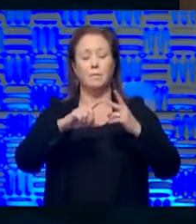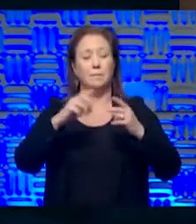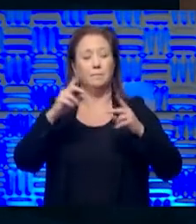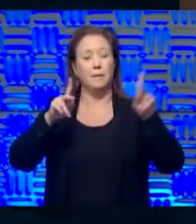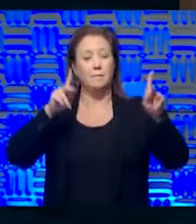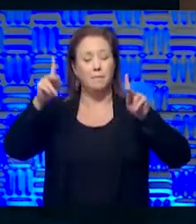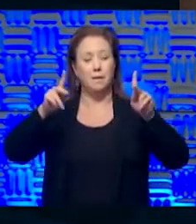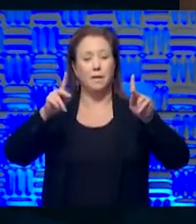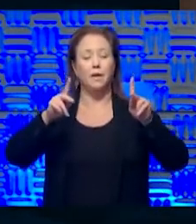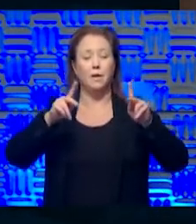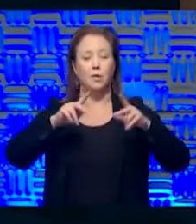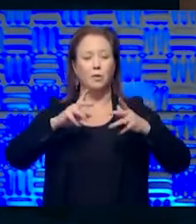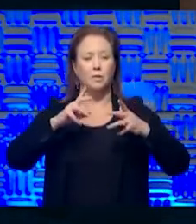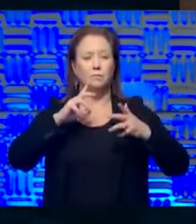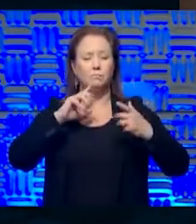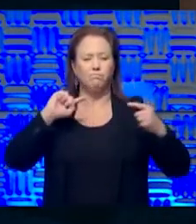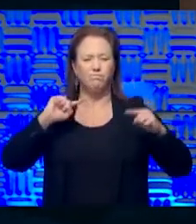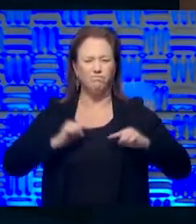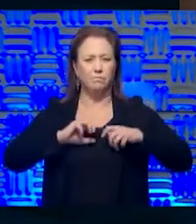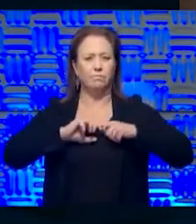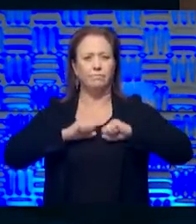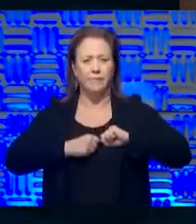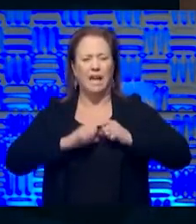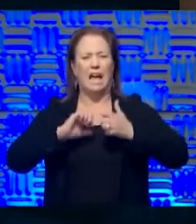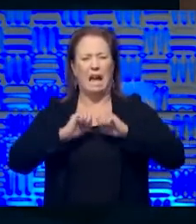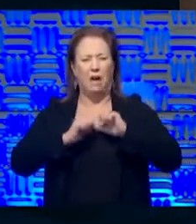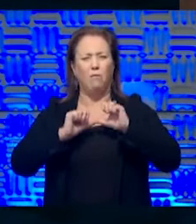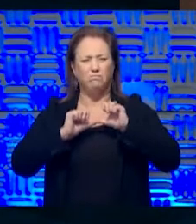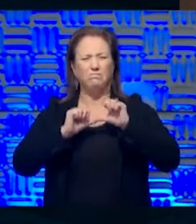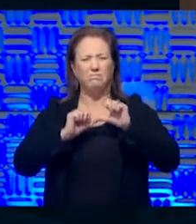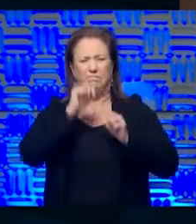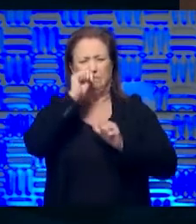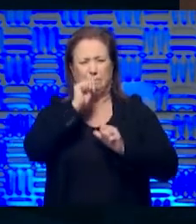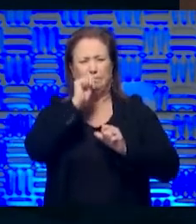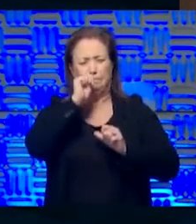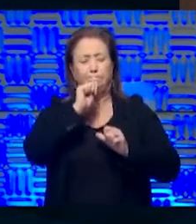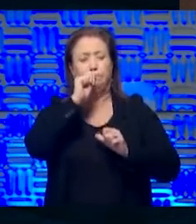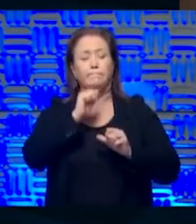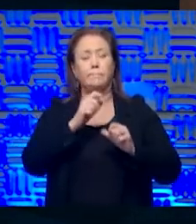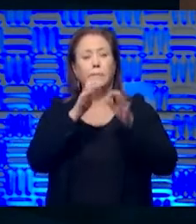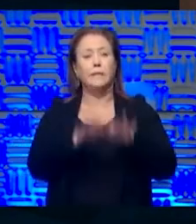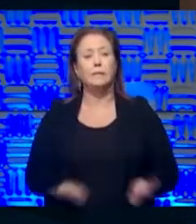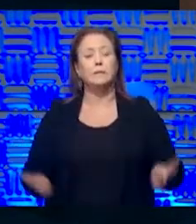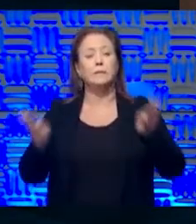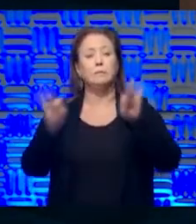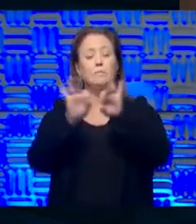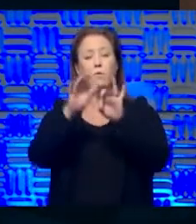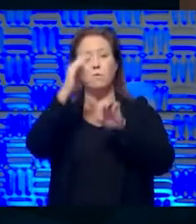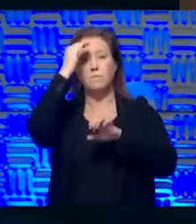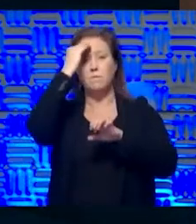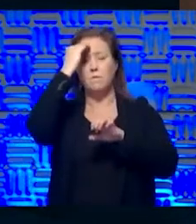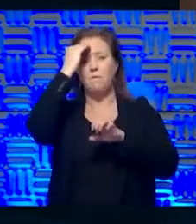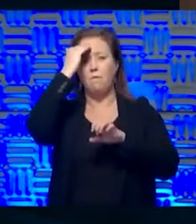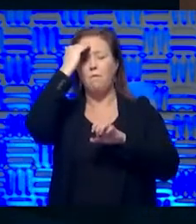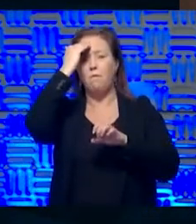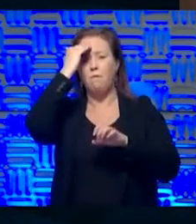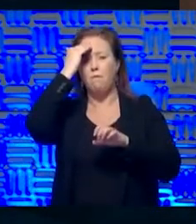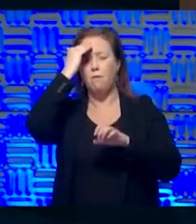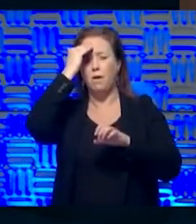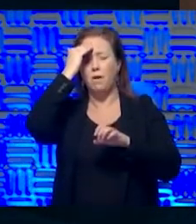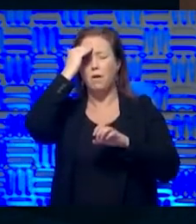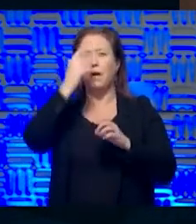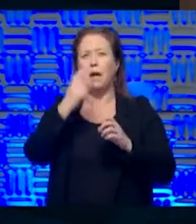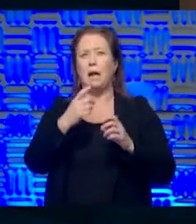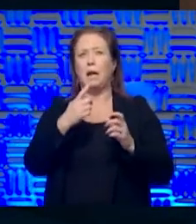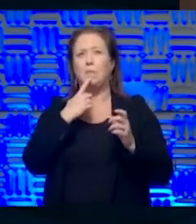There is an angst, uh, about how long is this going to last? I think it's important to note, uh, and I think this may have been said, but the way